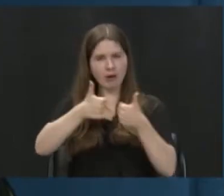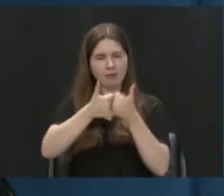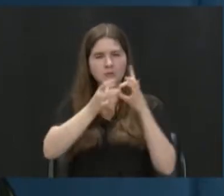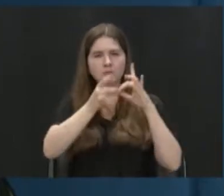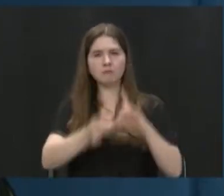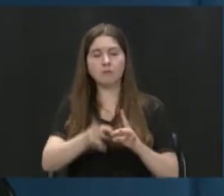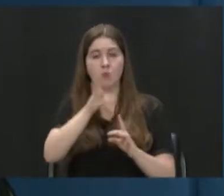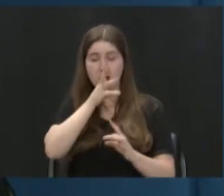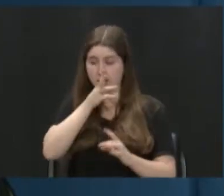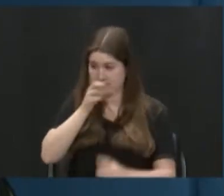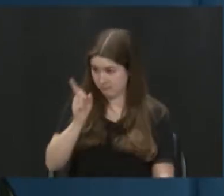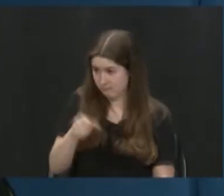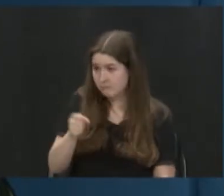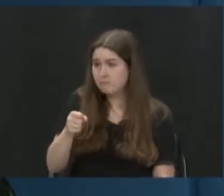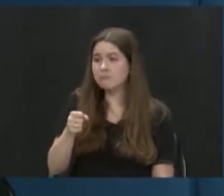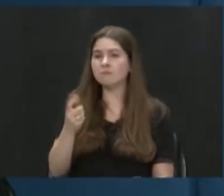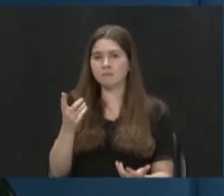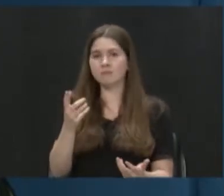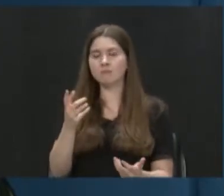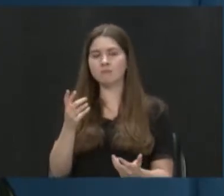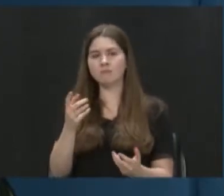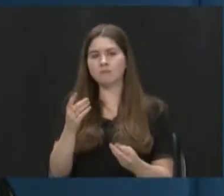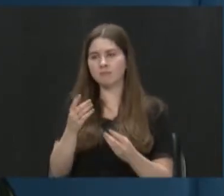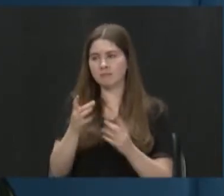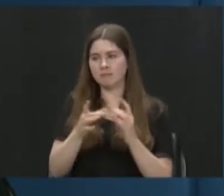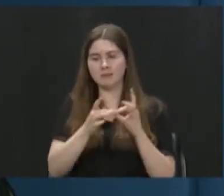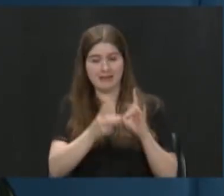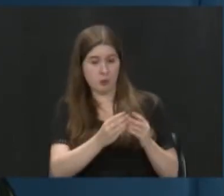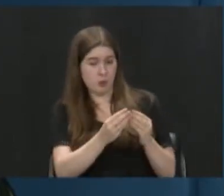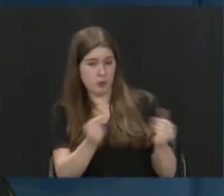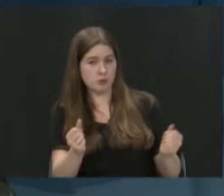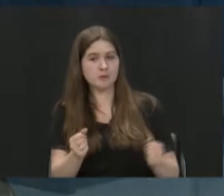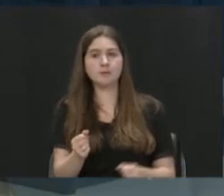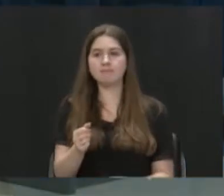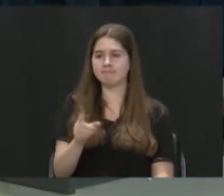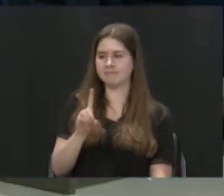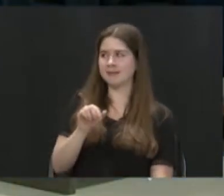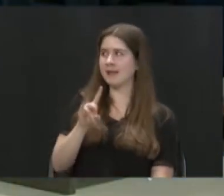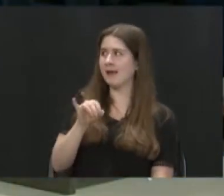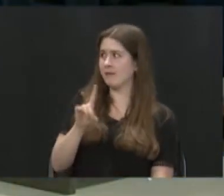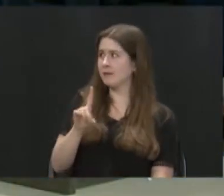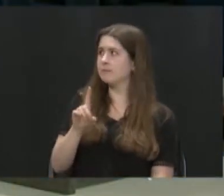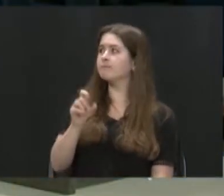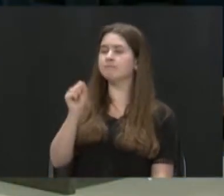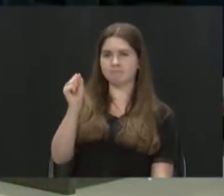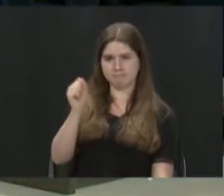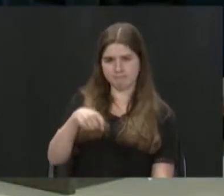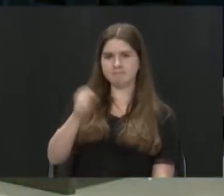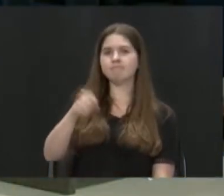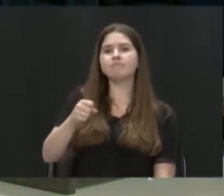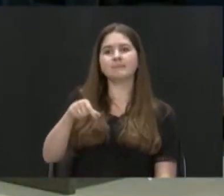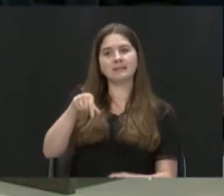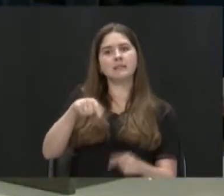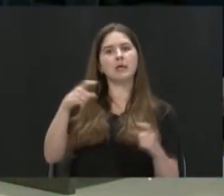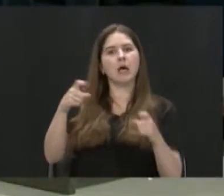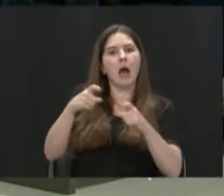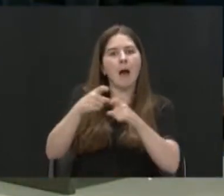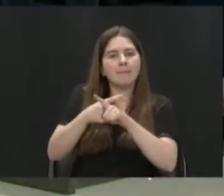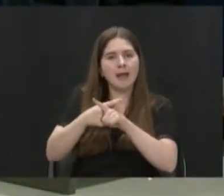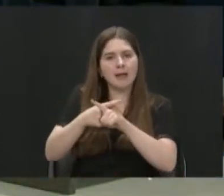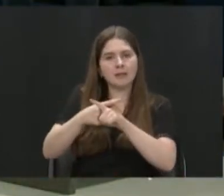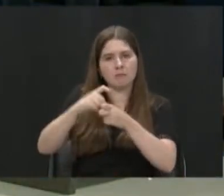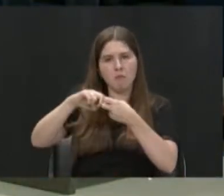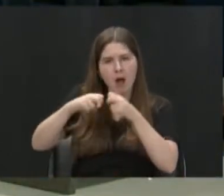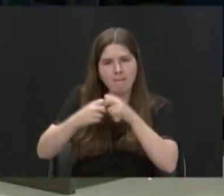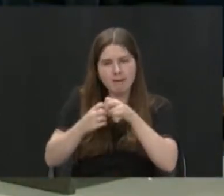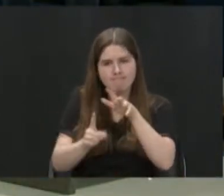you know, as far as solutions go. Absolutely. And these are complex problems. So you have a variety, a diverse group